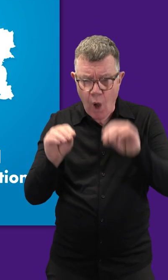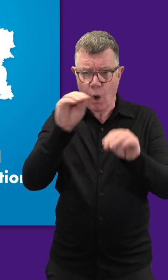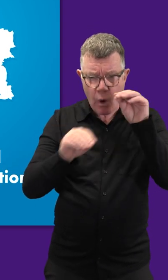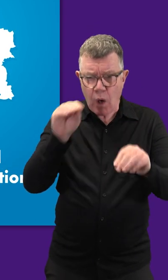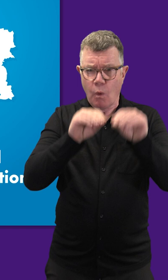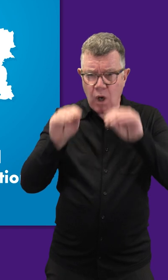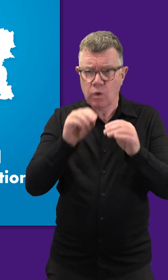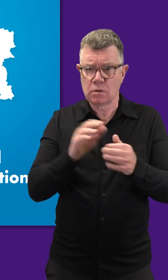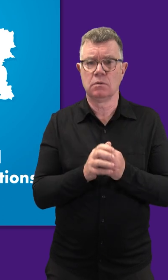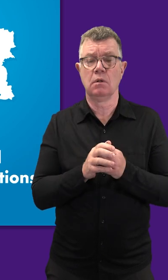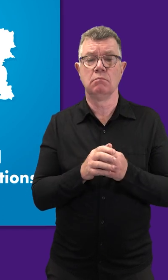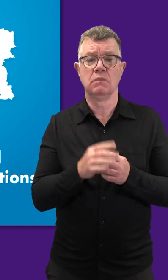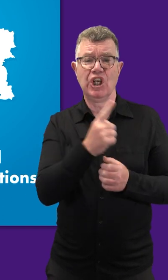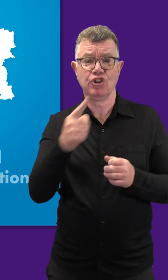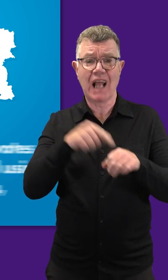calculations.